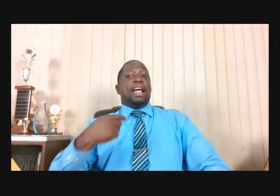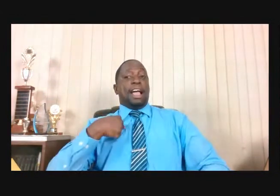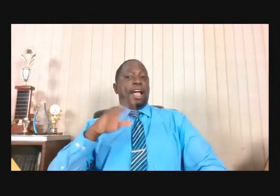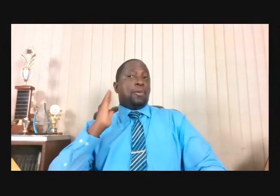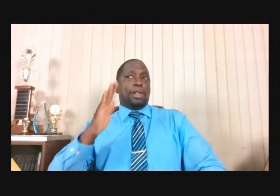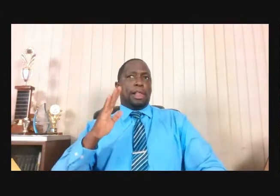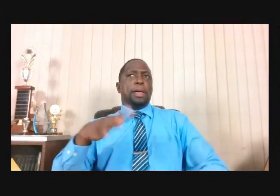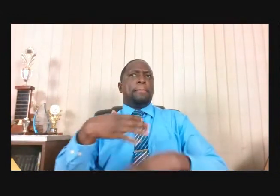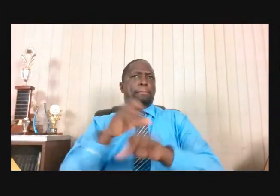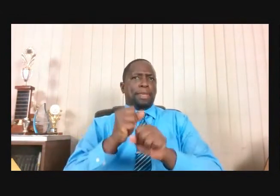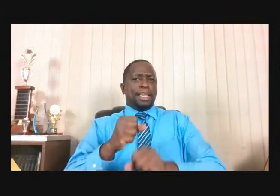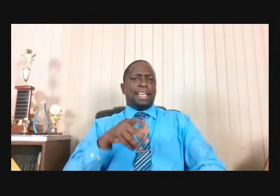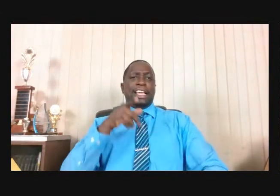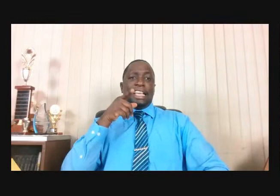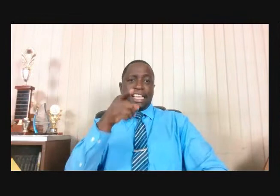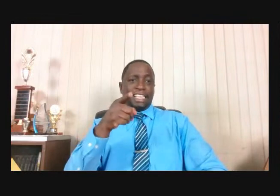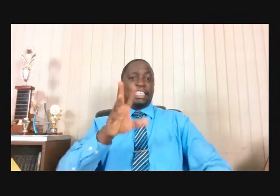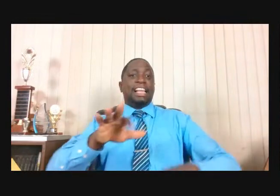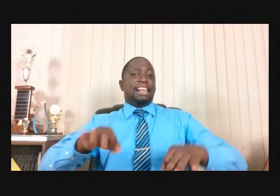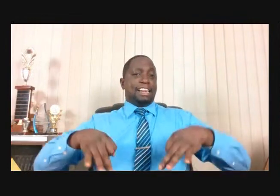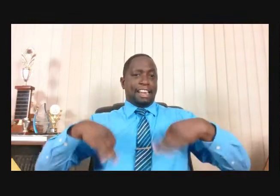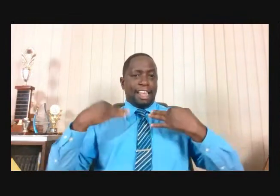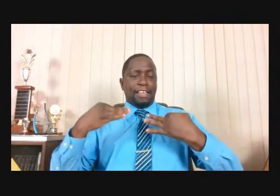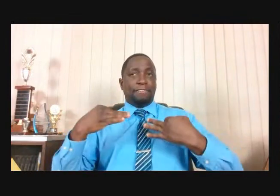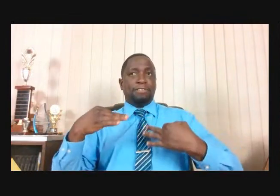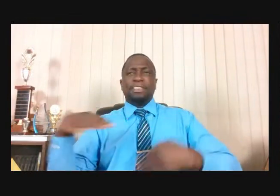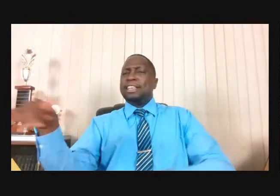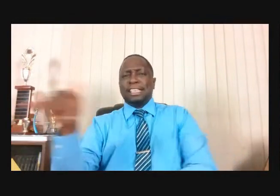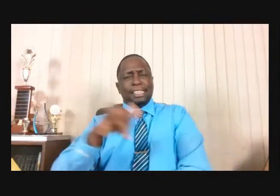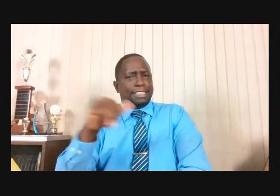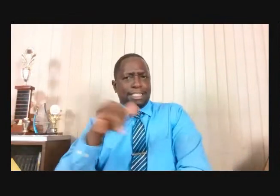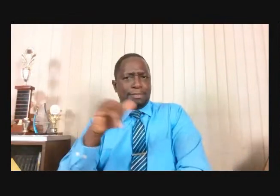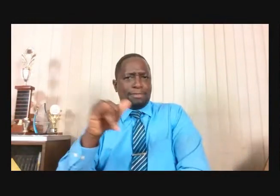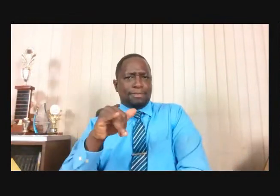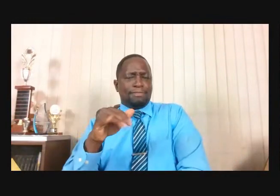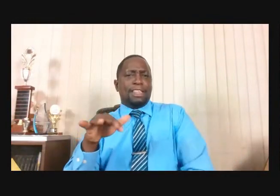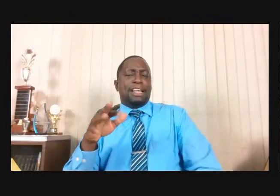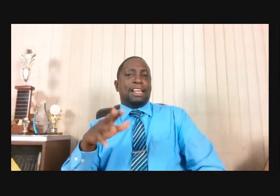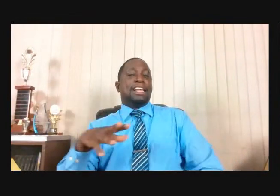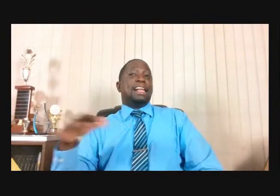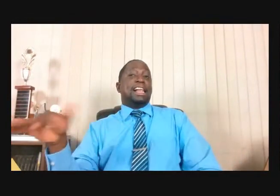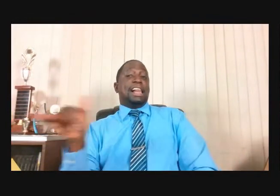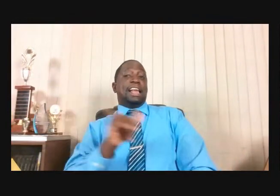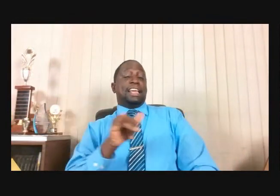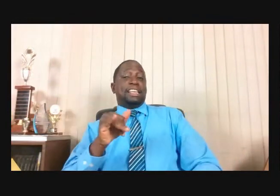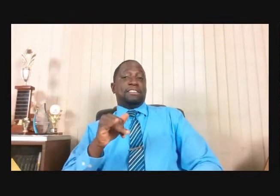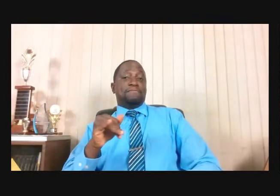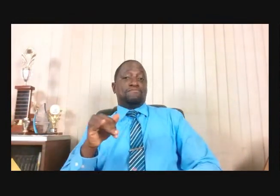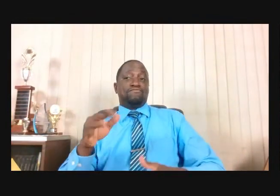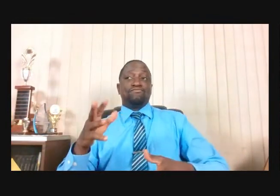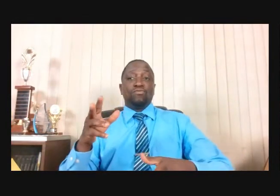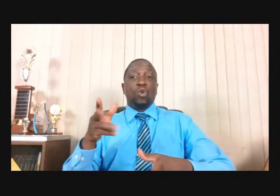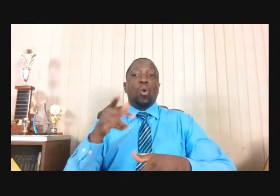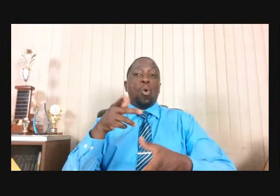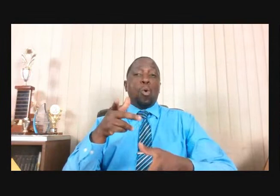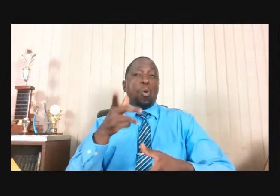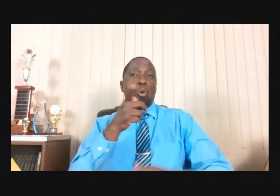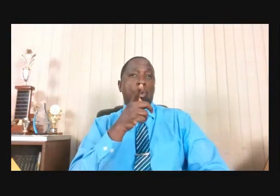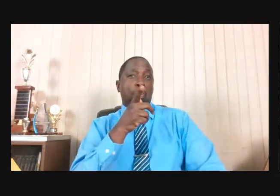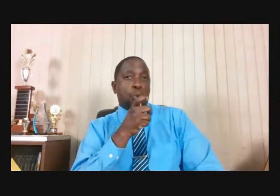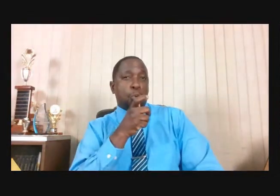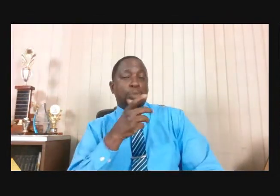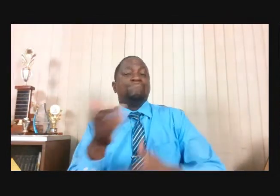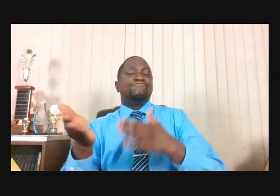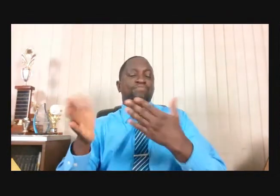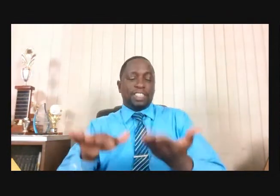Life Of One Of Them By Tomorrow About This Time And When He Saw That He Arose